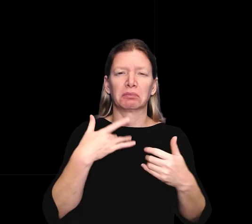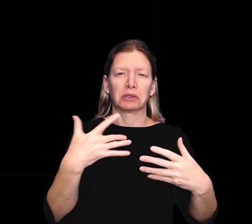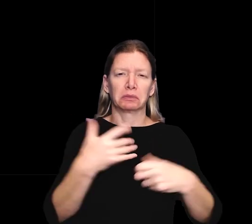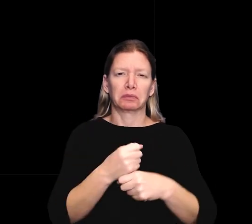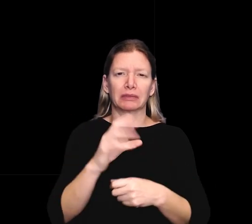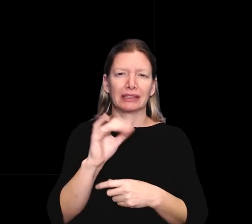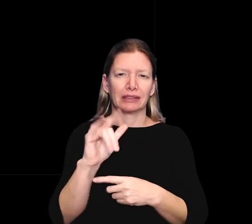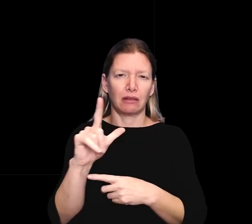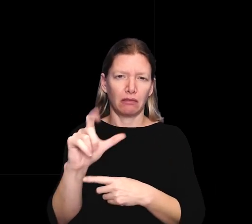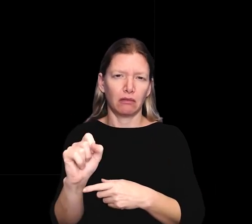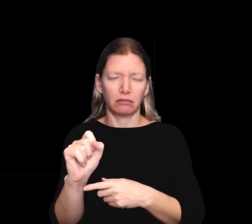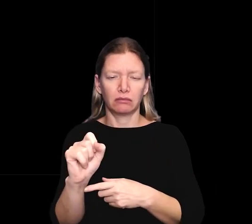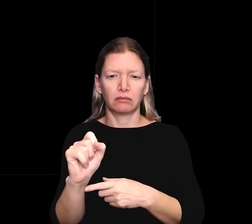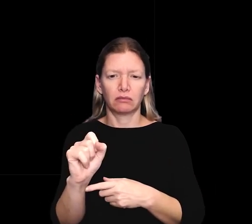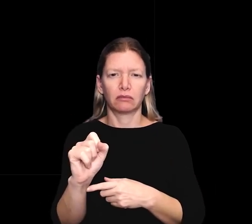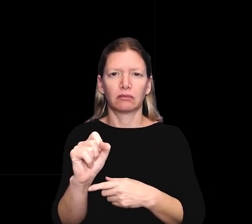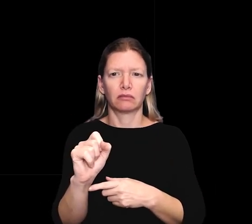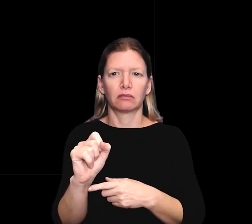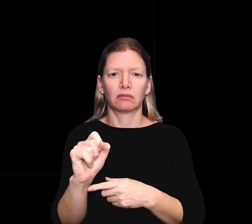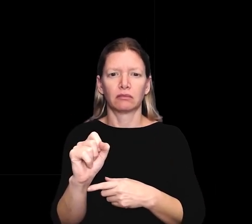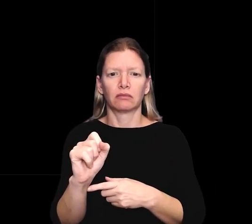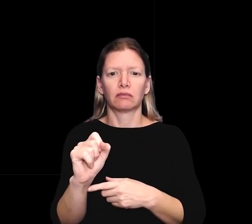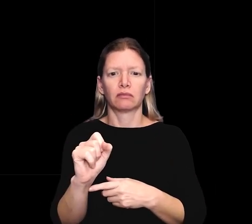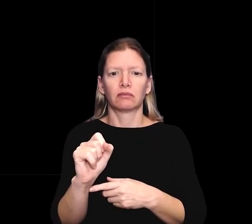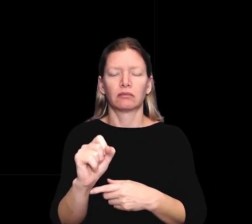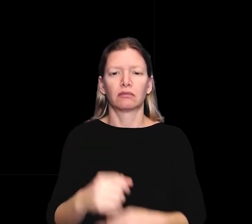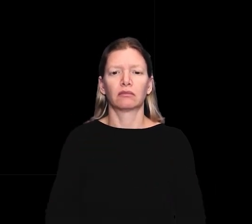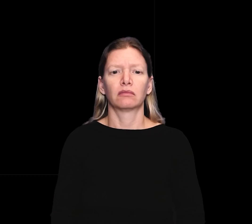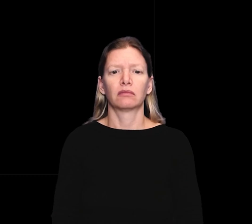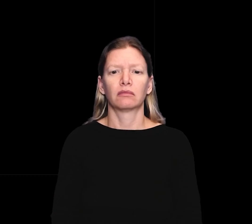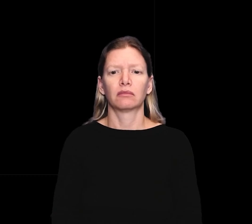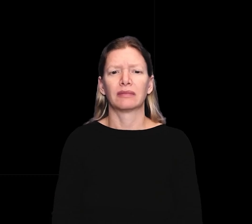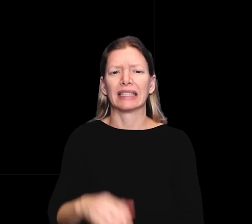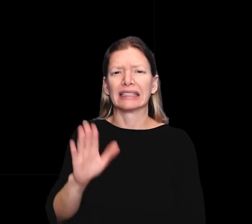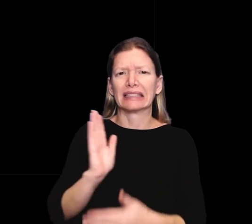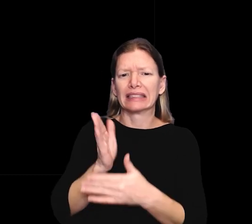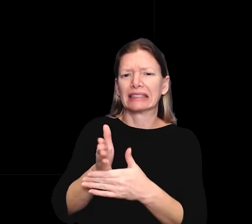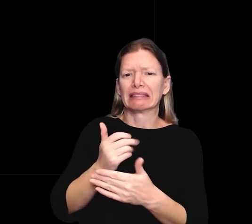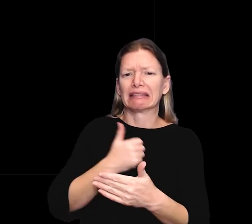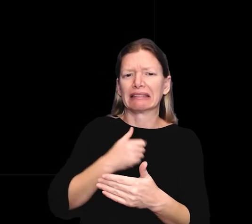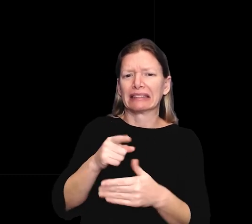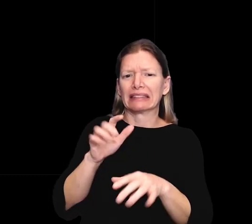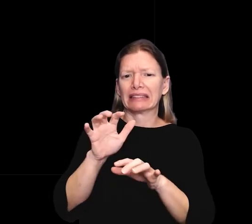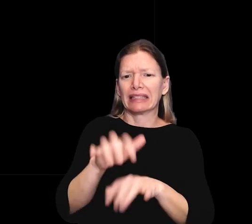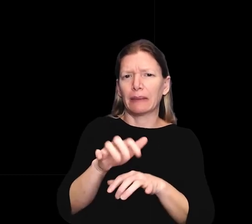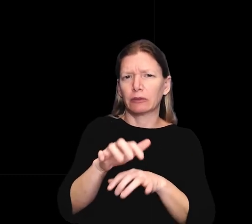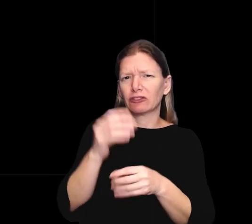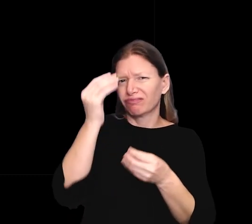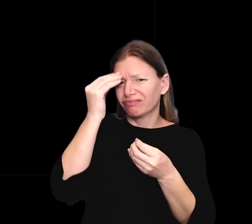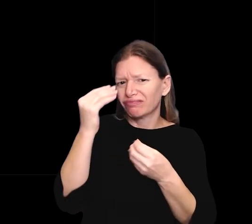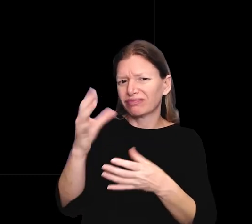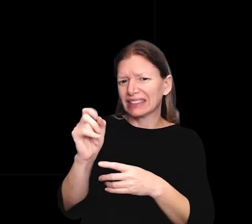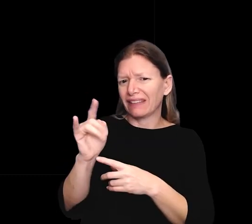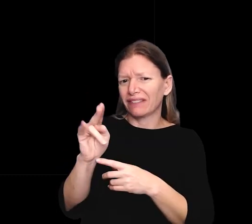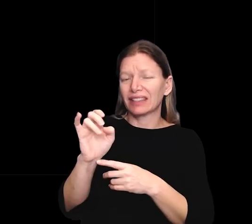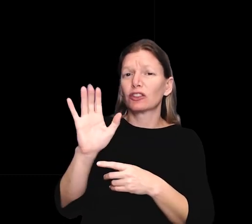living, which you'll hear me refer to as SILs. Brianna, I'm sorry. This is the captioner. Stephanie,